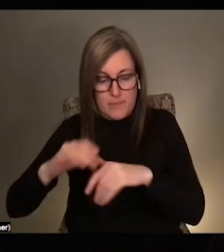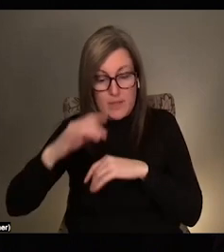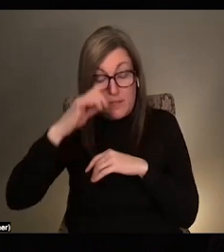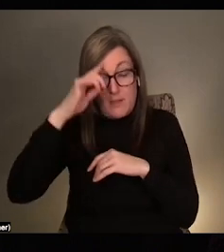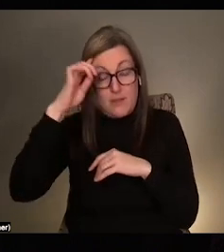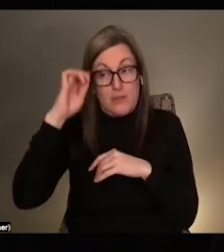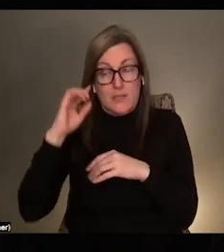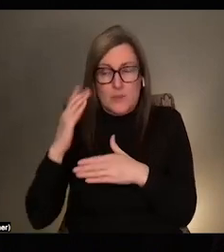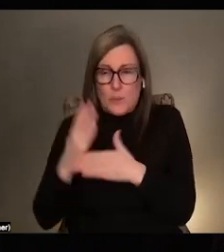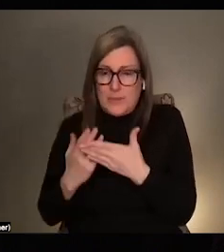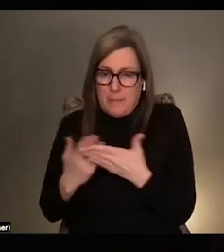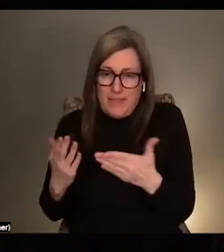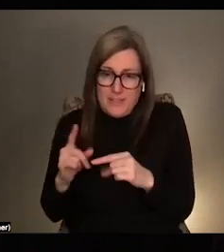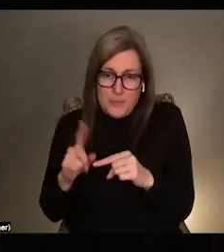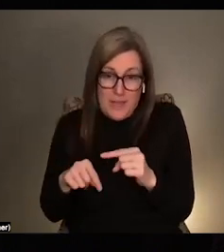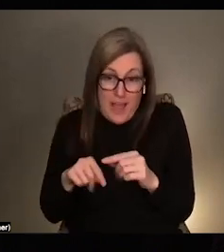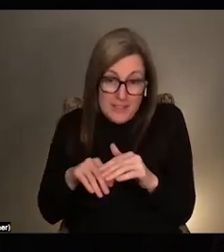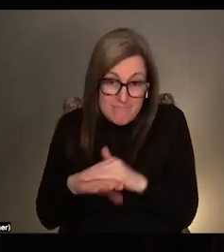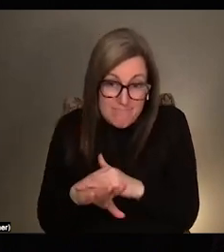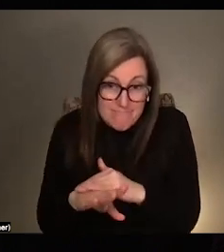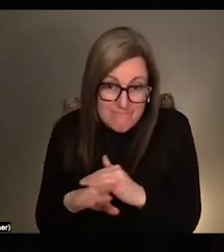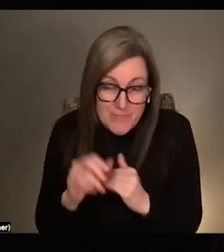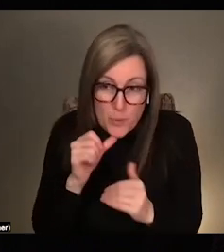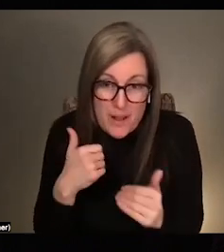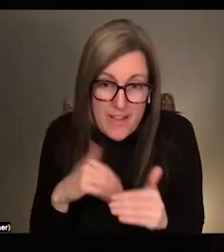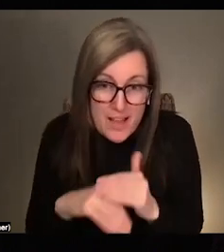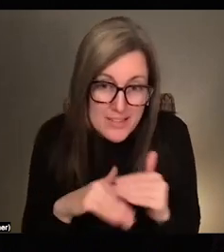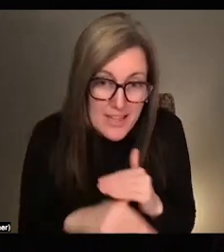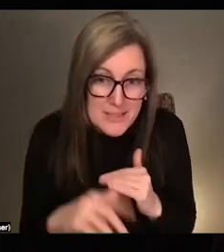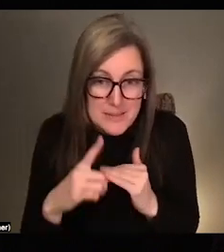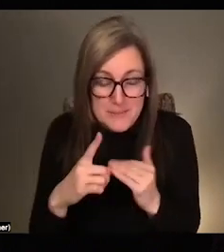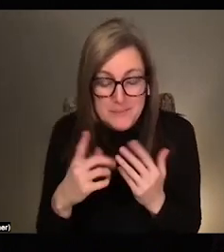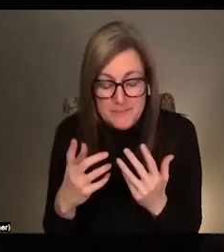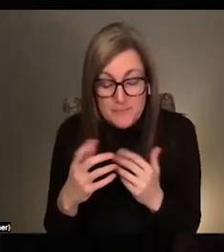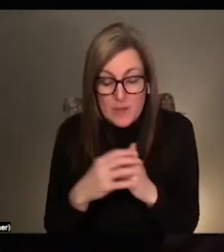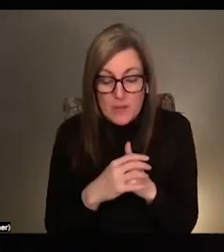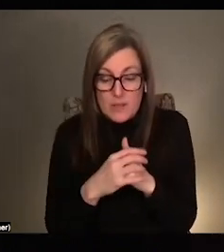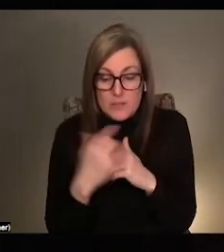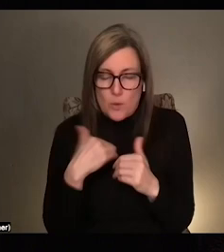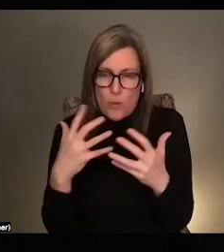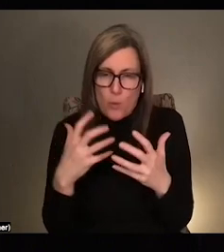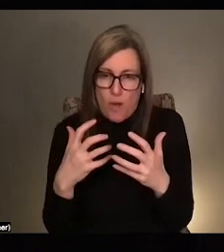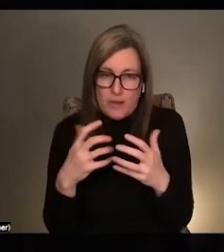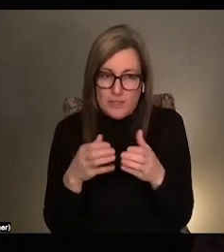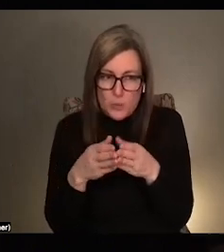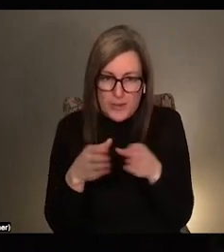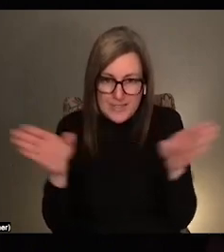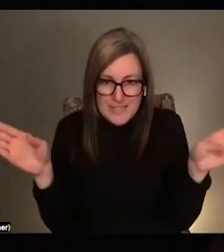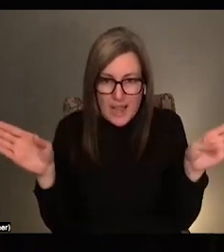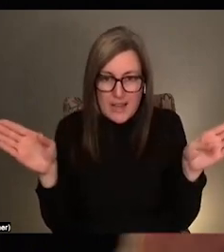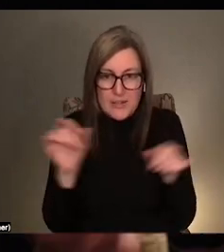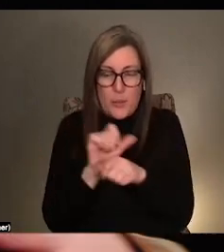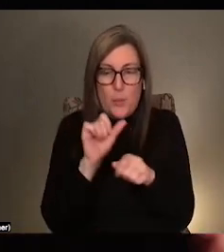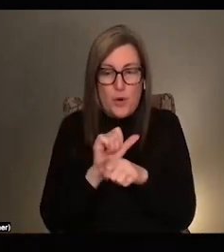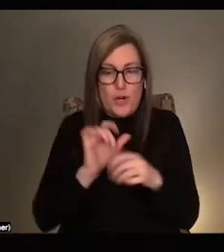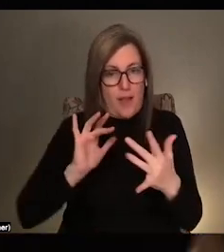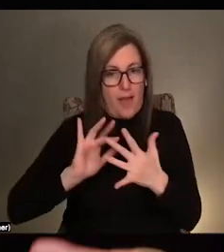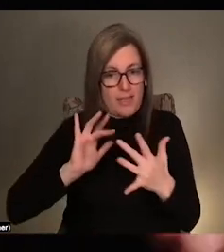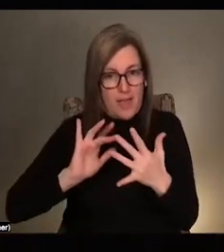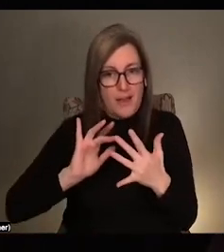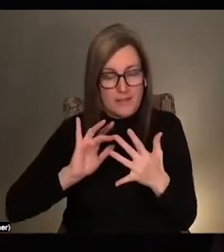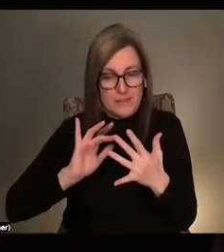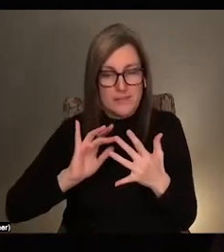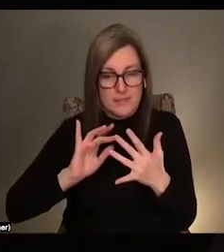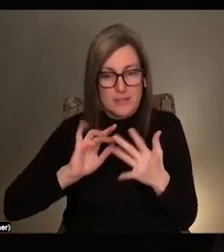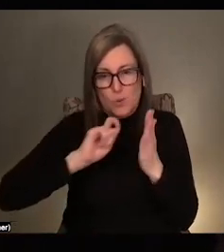inaccessible about coming here. So we wanted to find a way to extend the work online. And part of that is basically